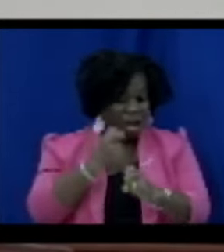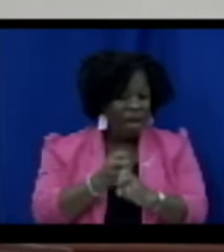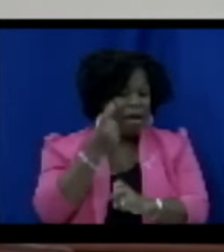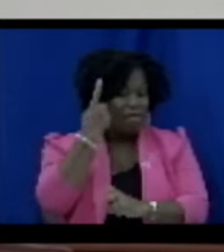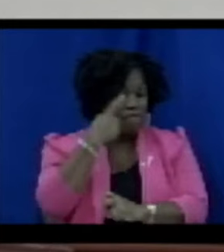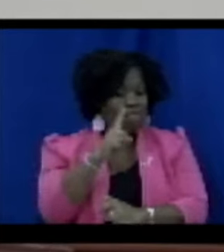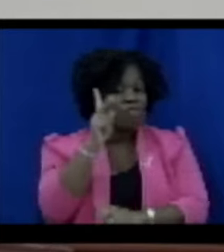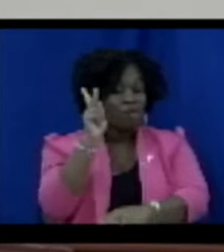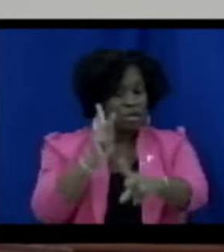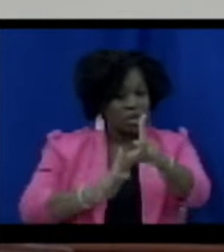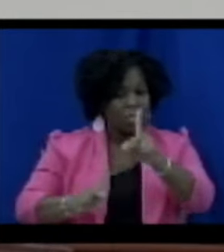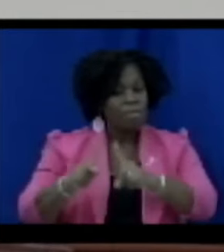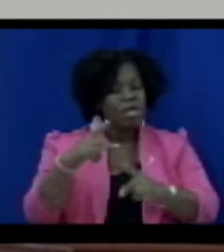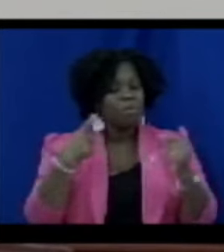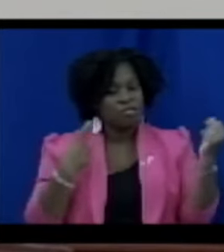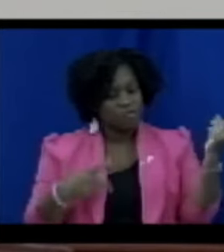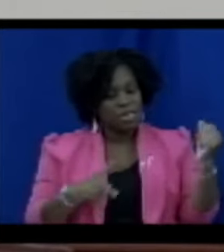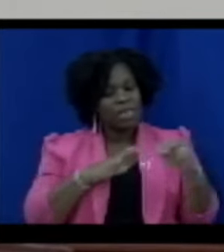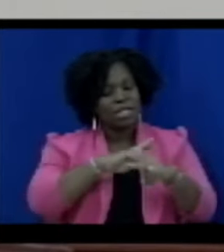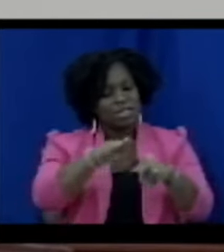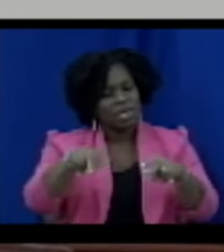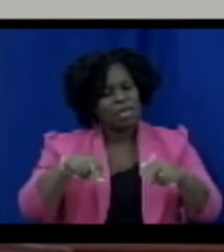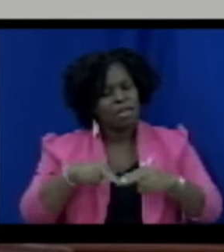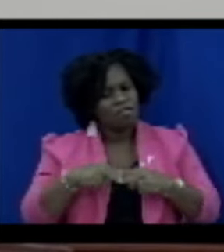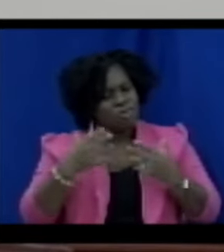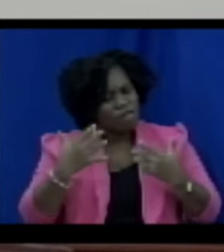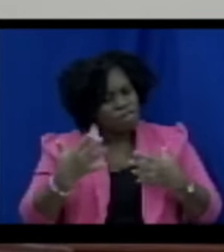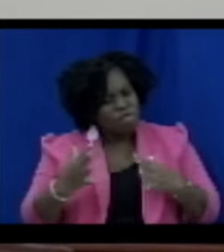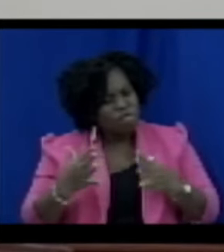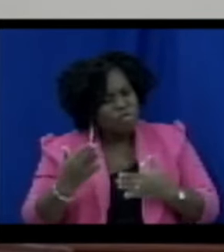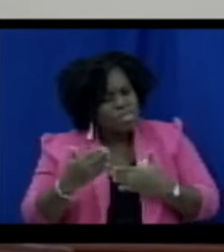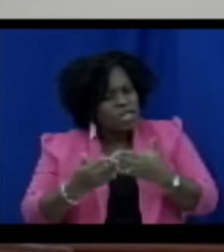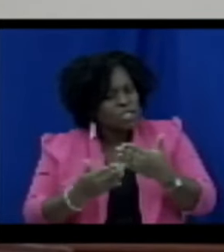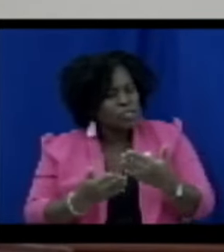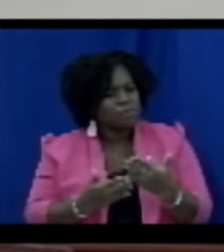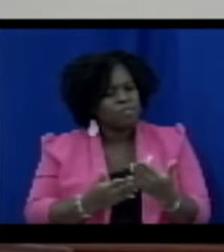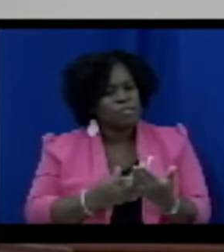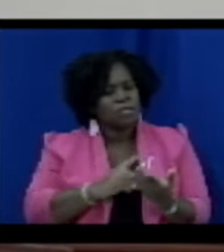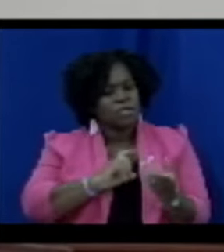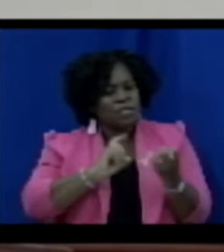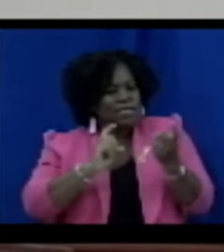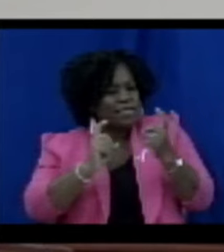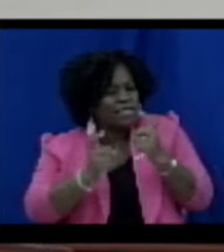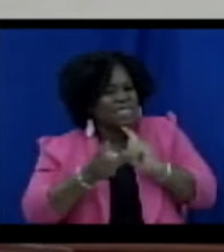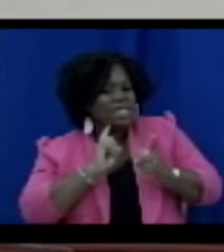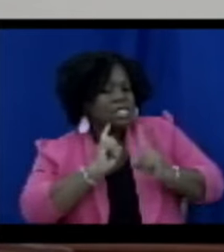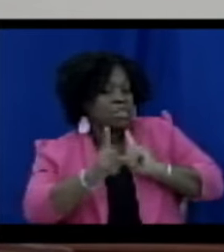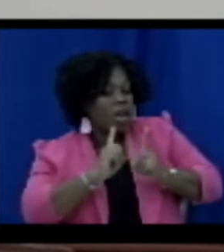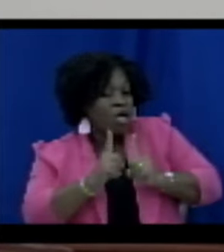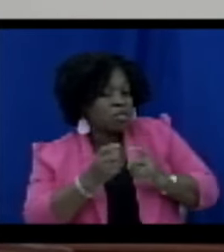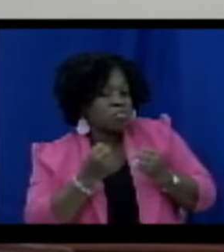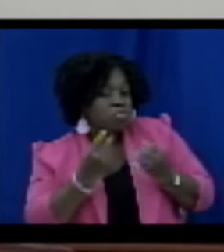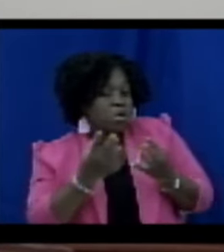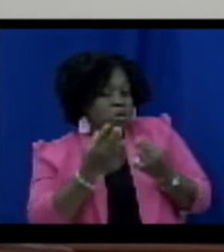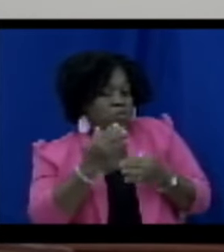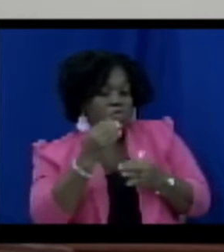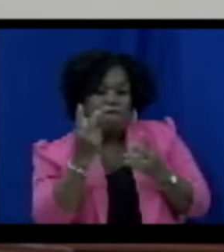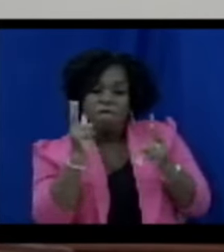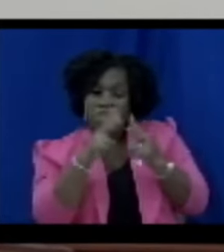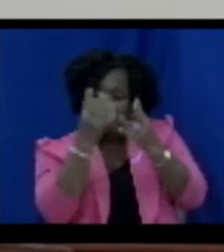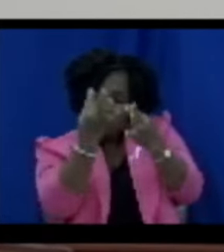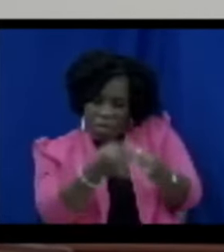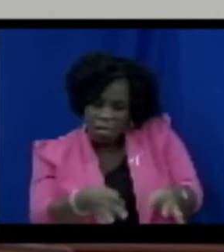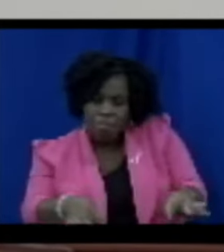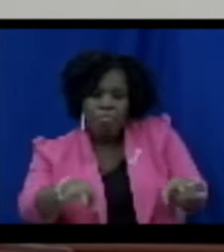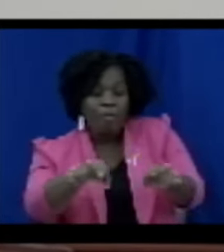behalf of the people of St. Kitts and Nevis. We have passed a number of critical pieces of legislations that